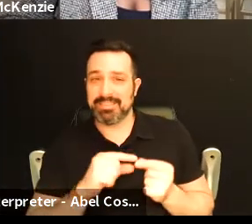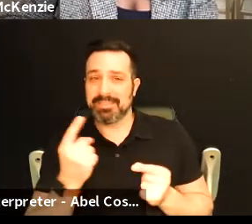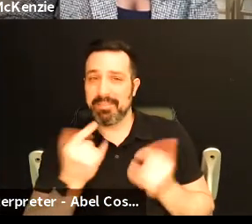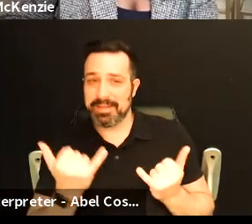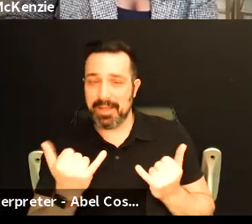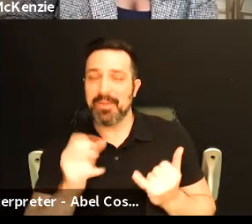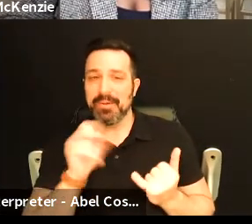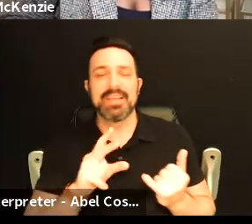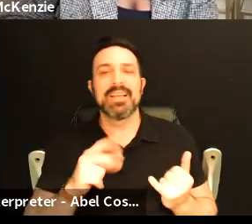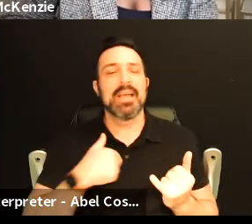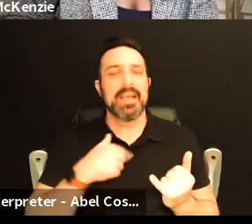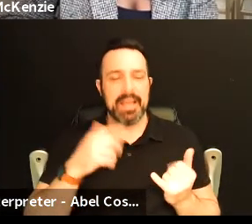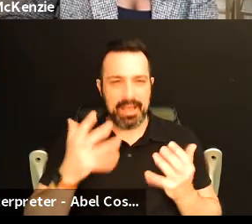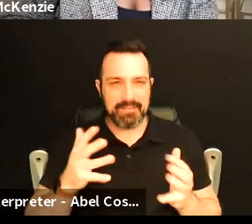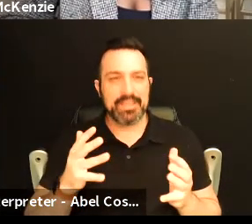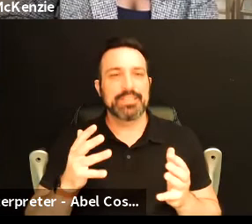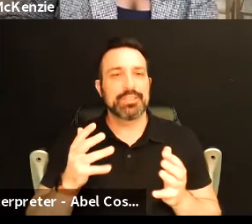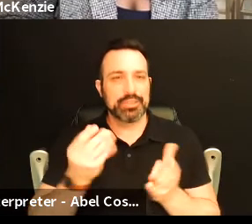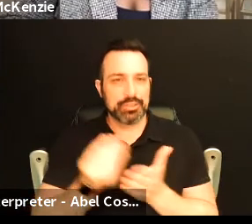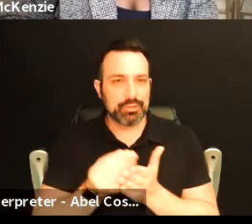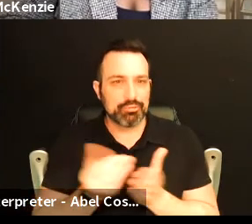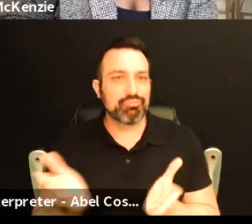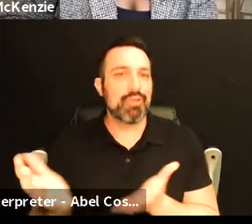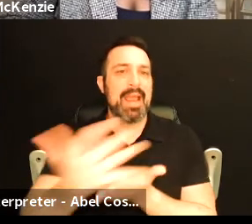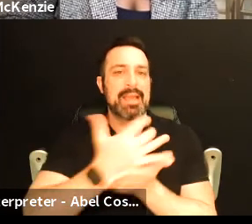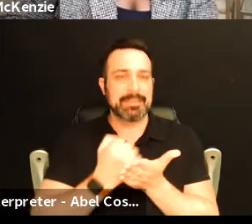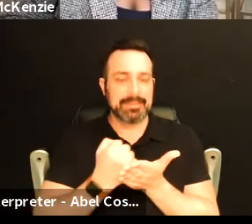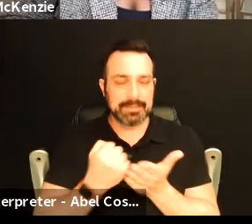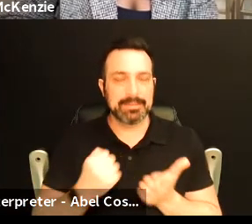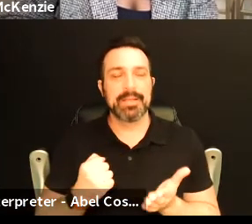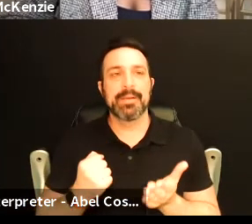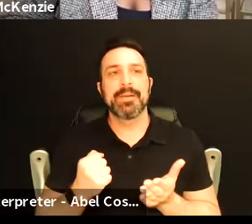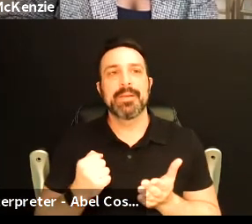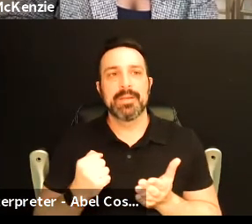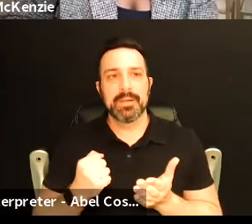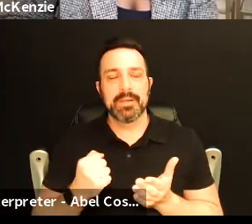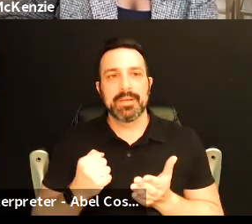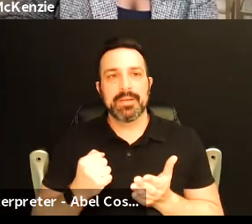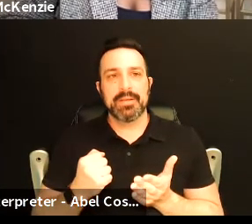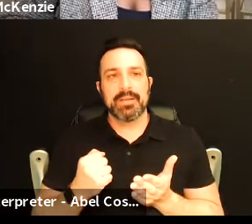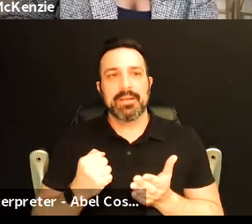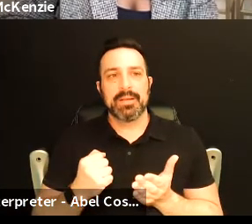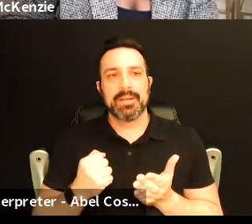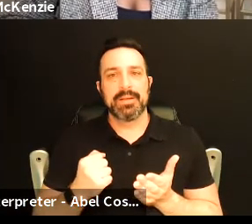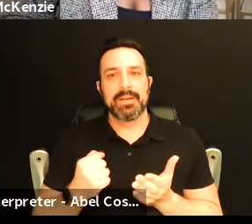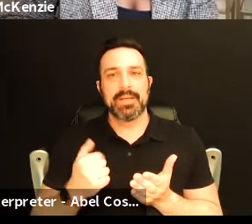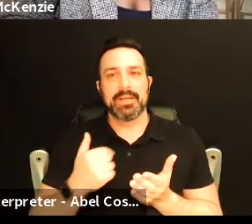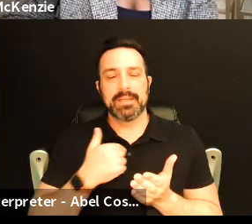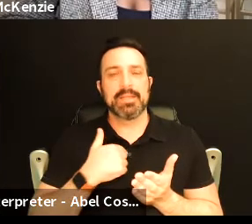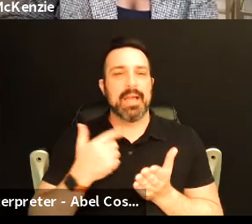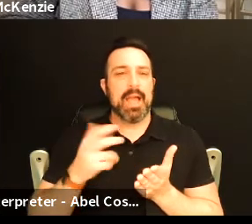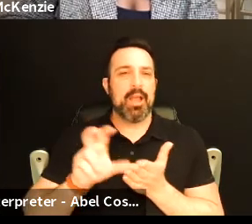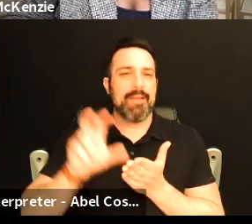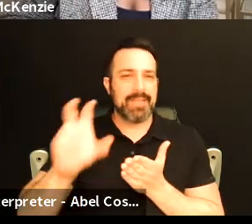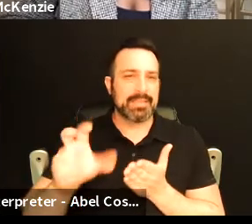i did i did do a raise and it kind of it i got i got invested in